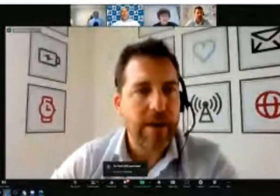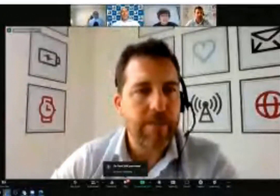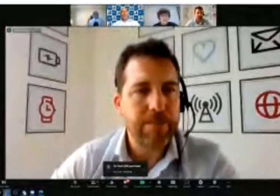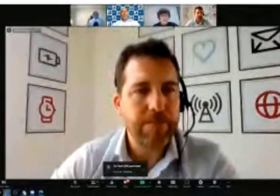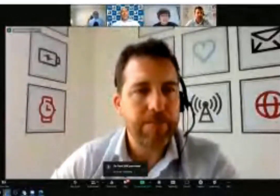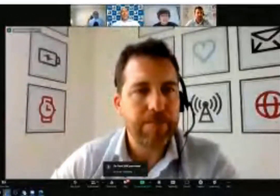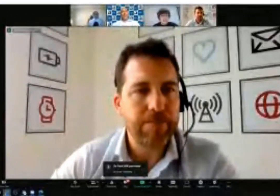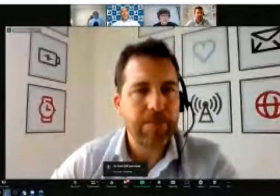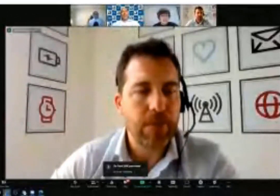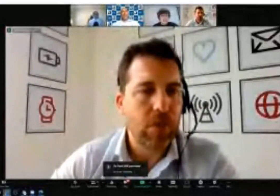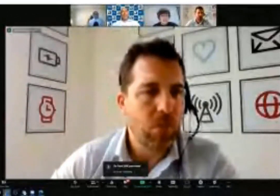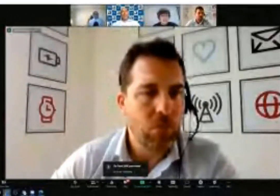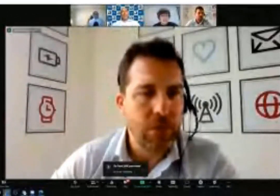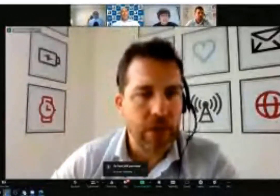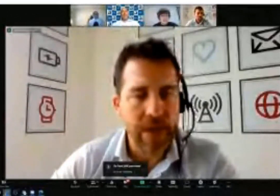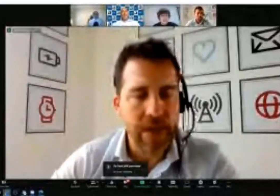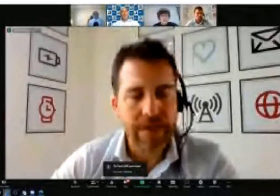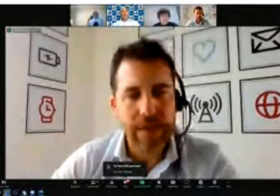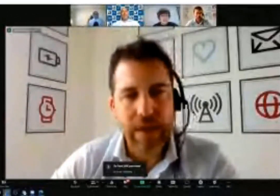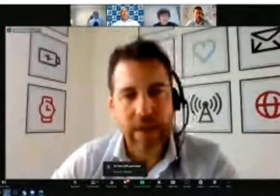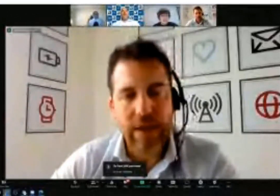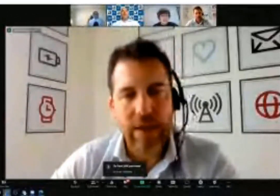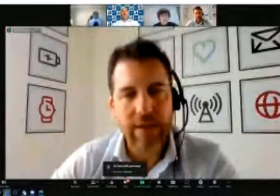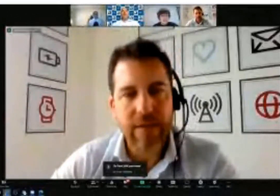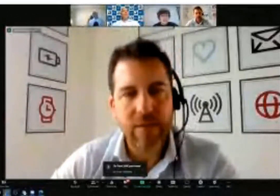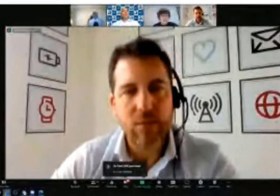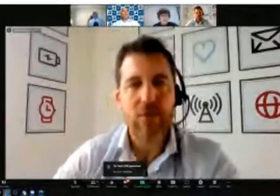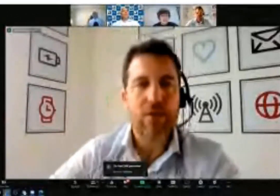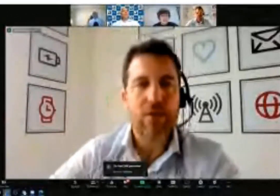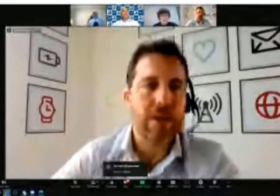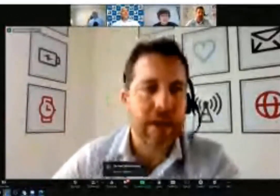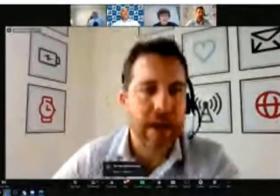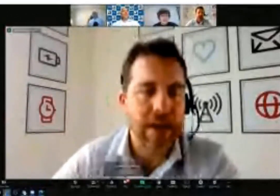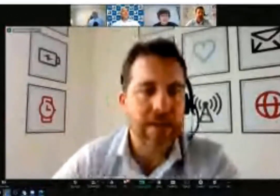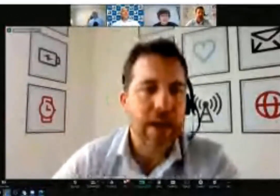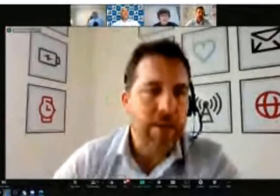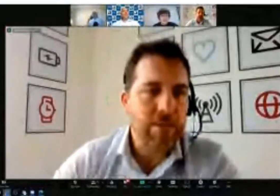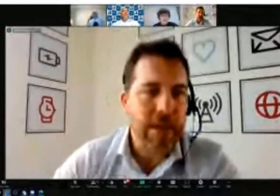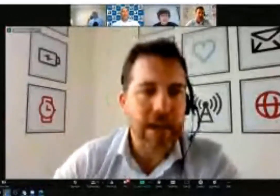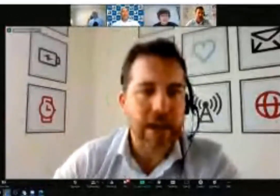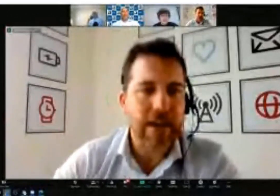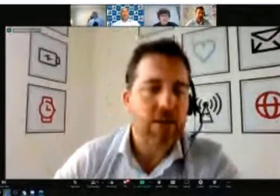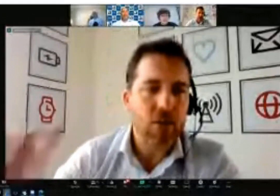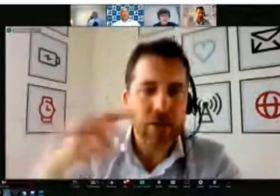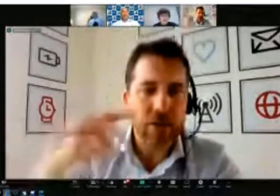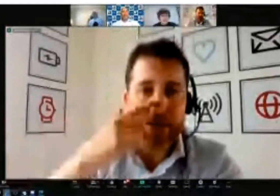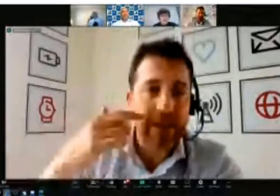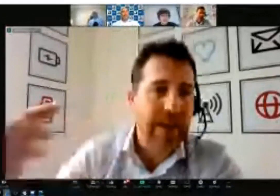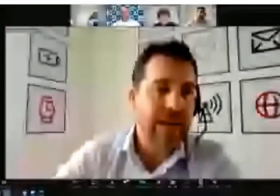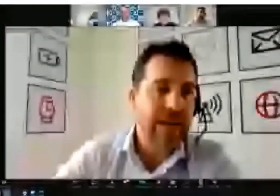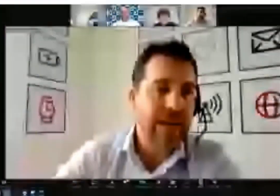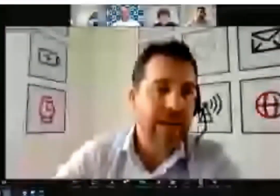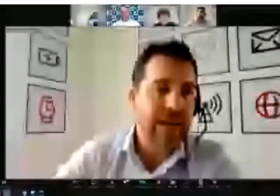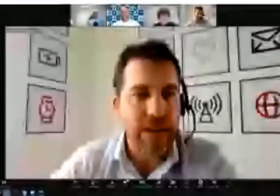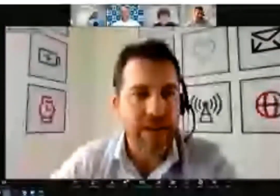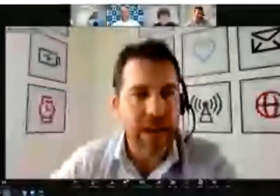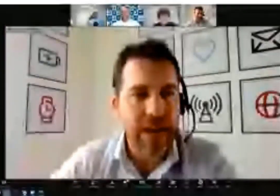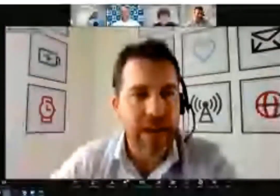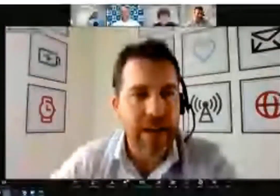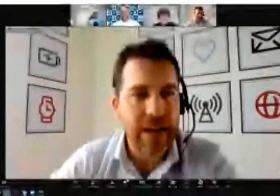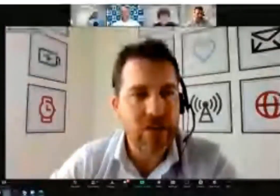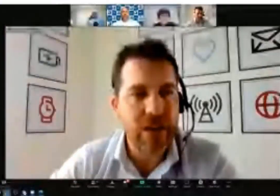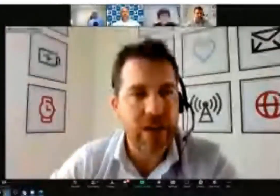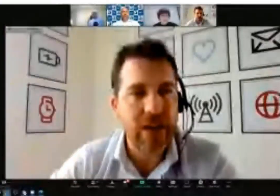appear. And many of these vertical ones, they actually migrate or